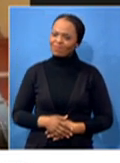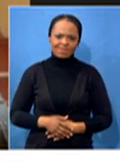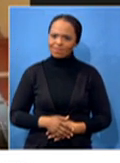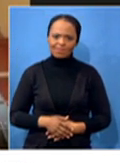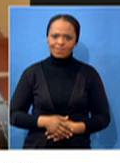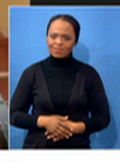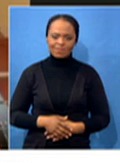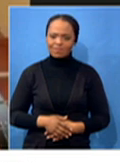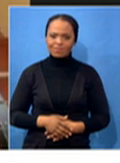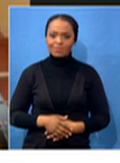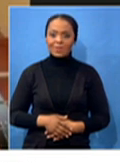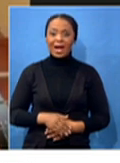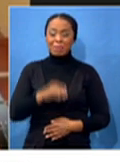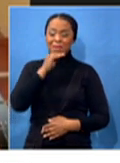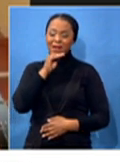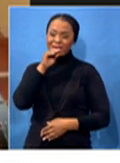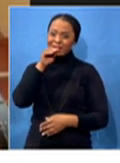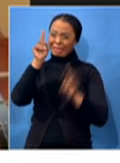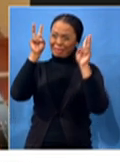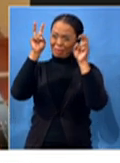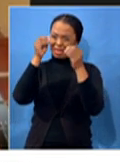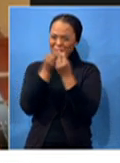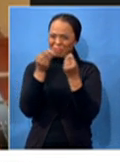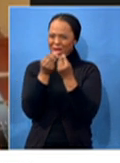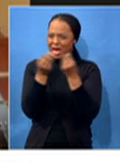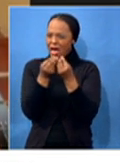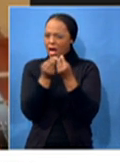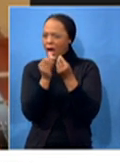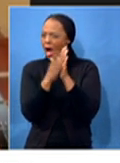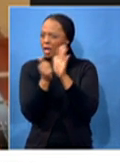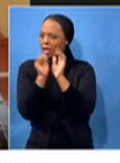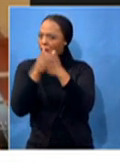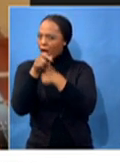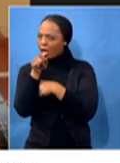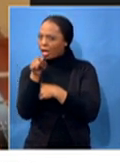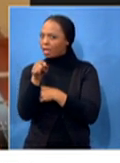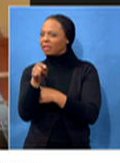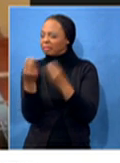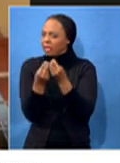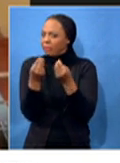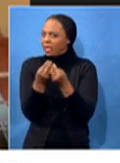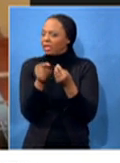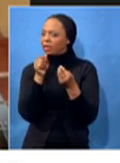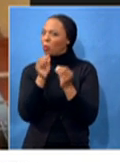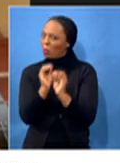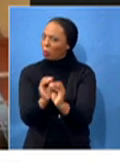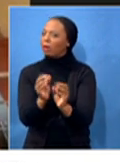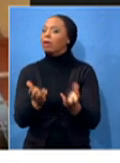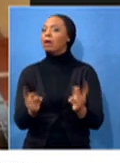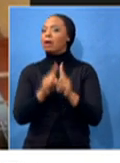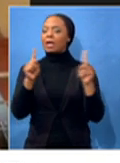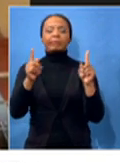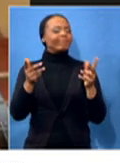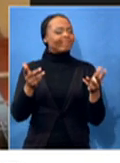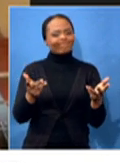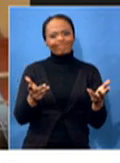There was a certain, you know, a red mark into it. But I was never